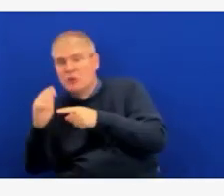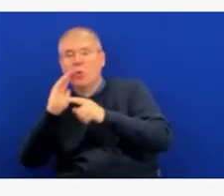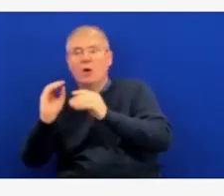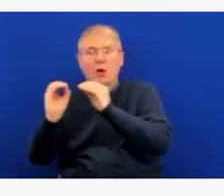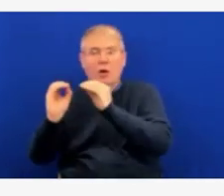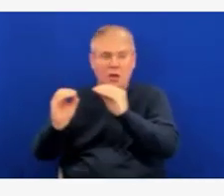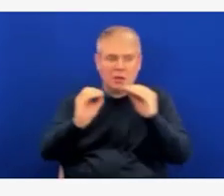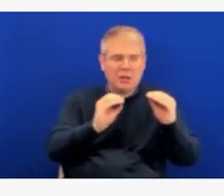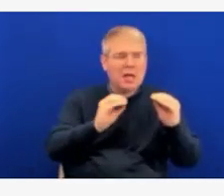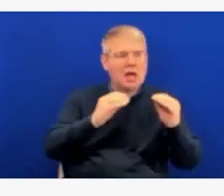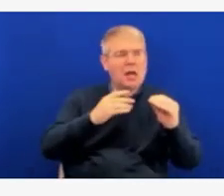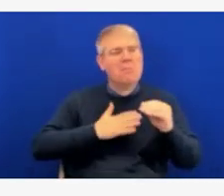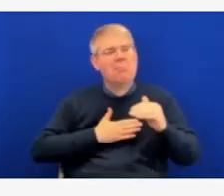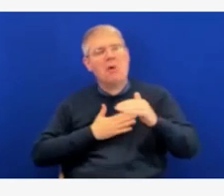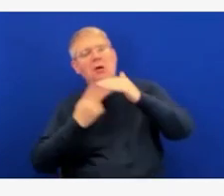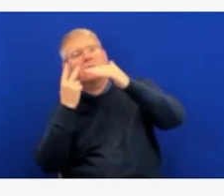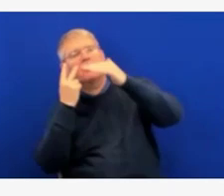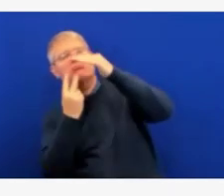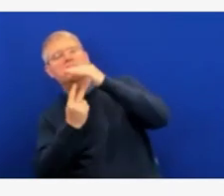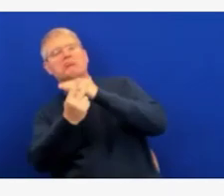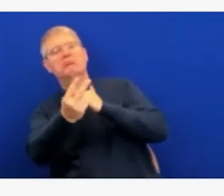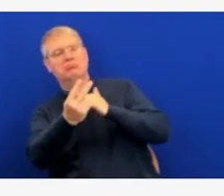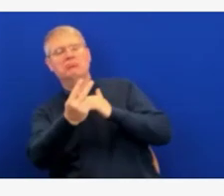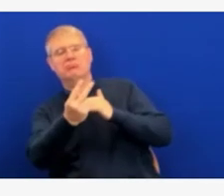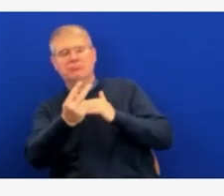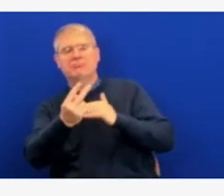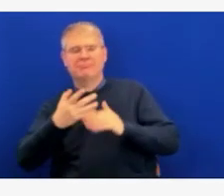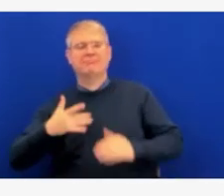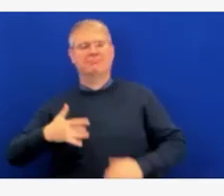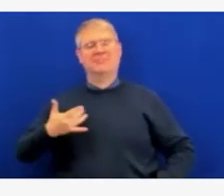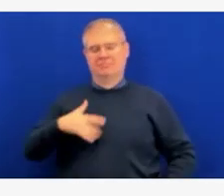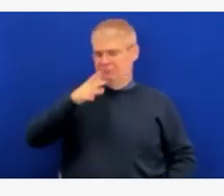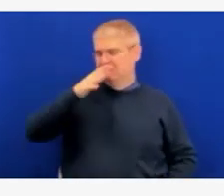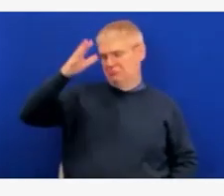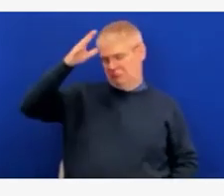conversation because these choices are hard and we understand that for parents.